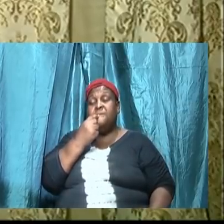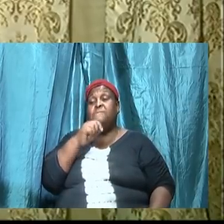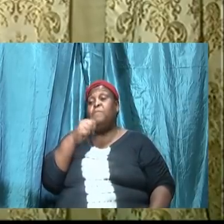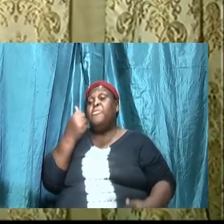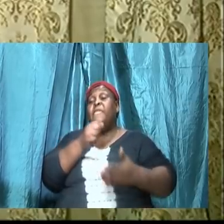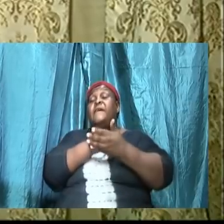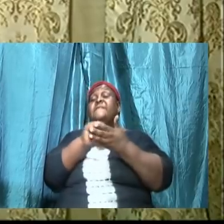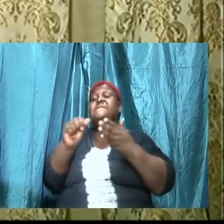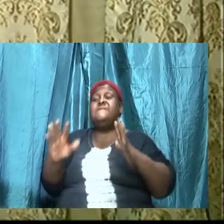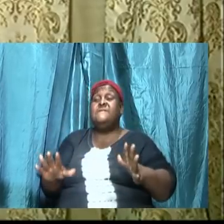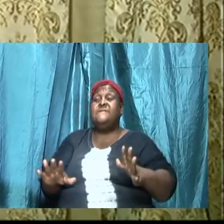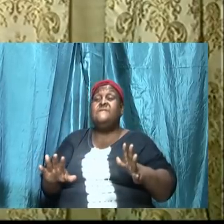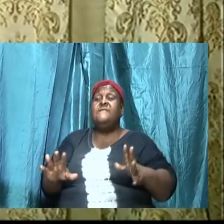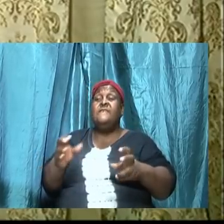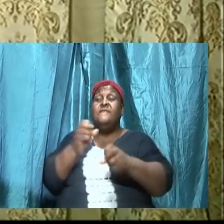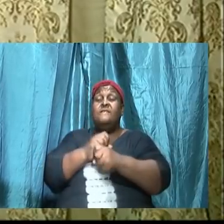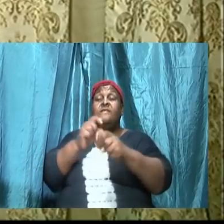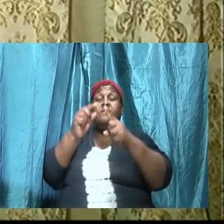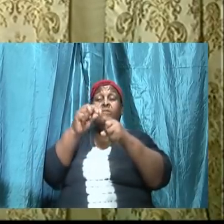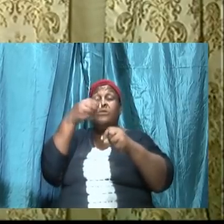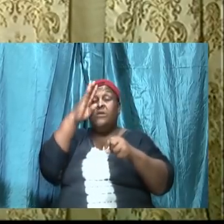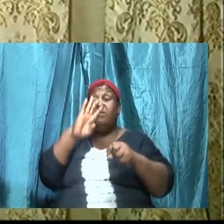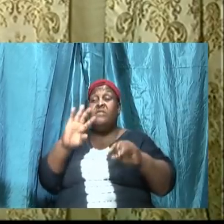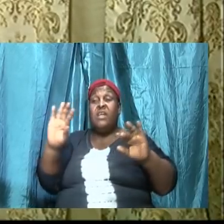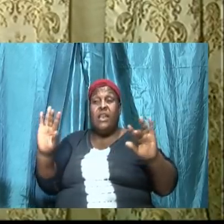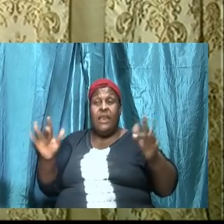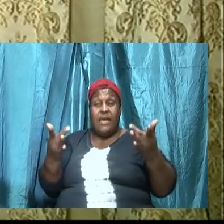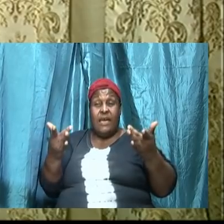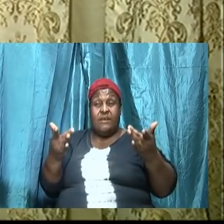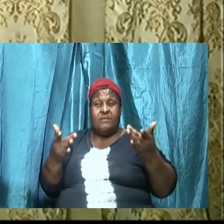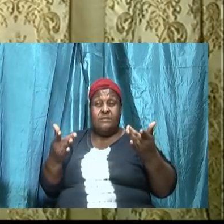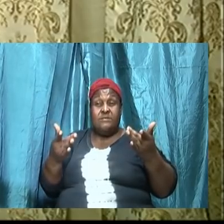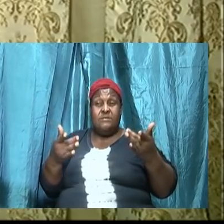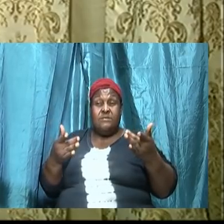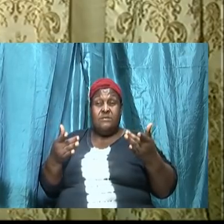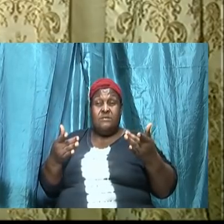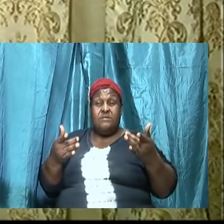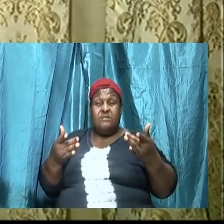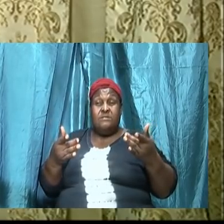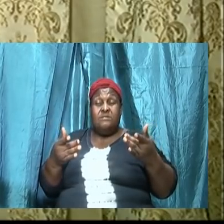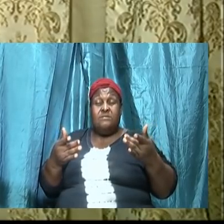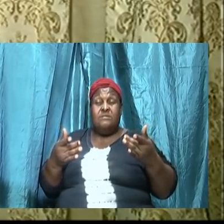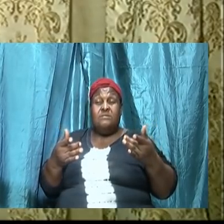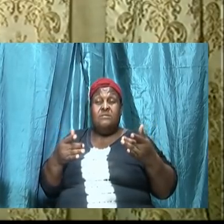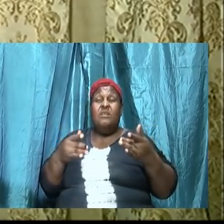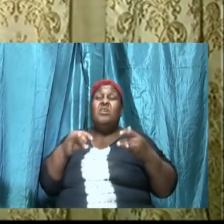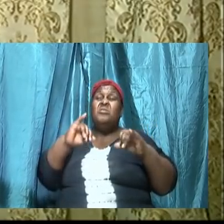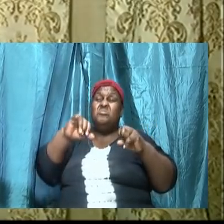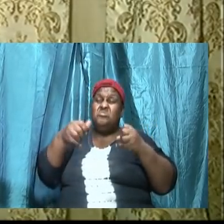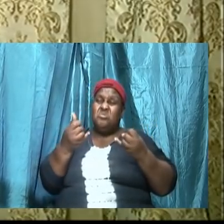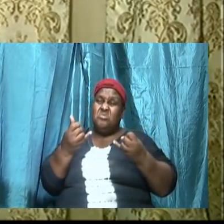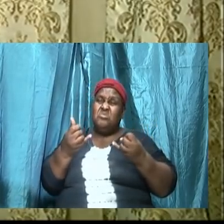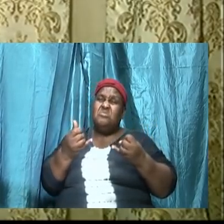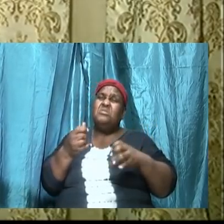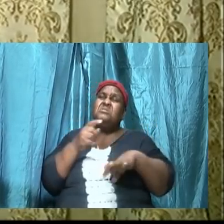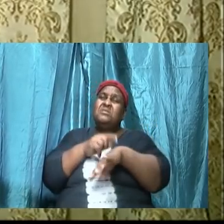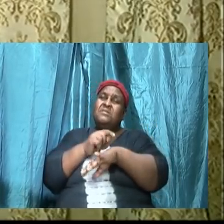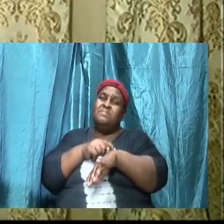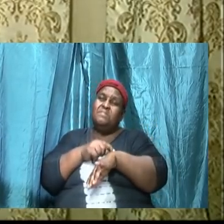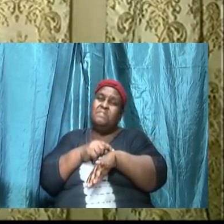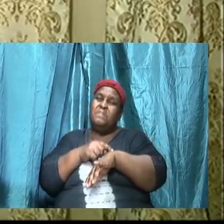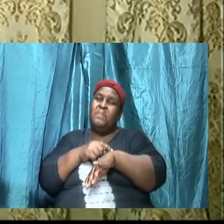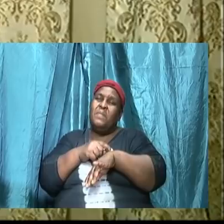that treats lightly with the words of Almighty God, it is just a matter of time